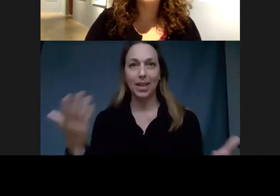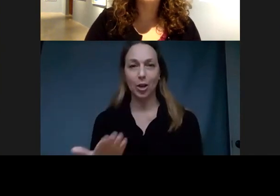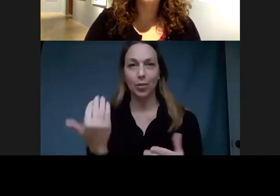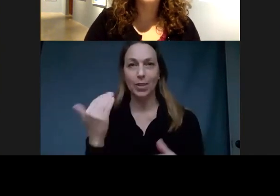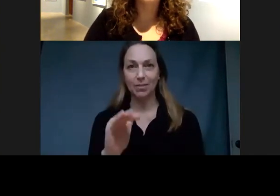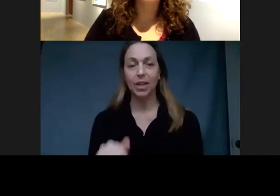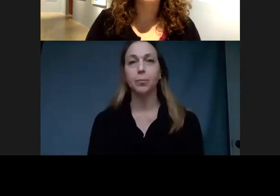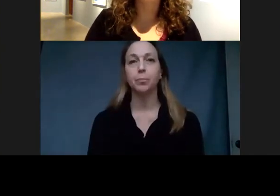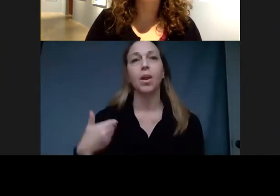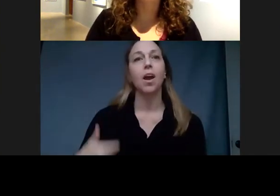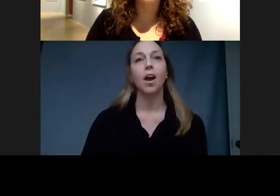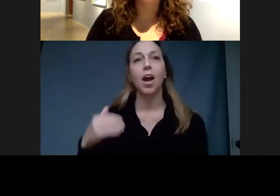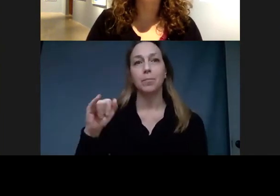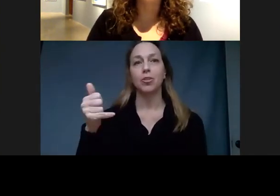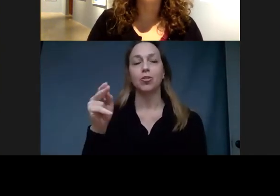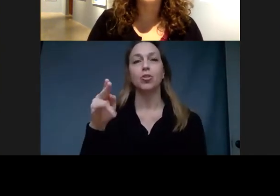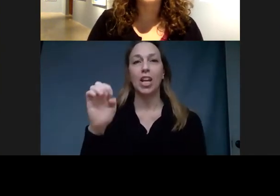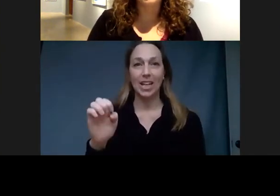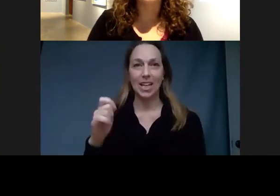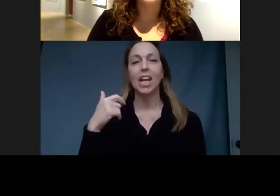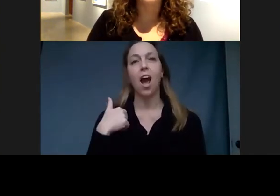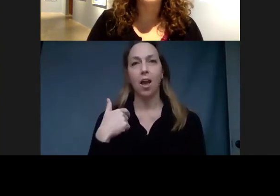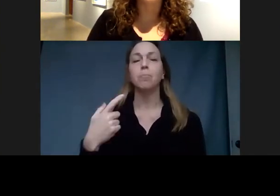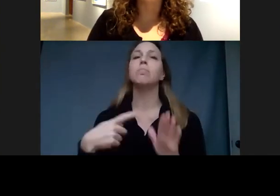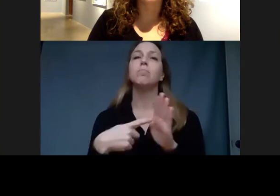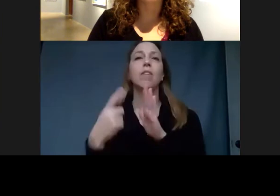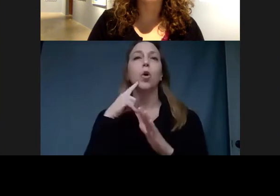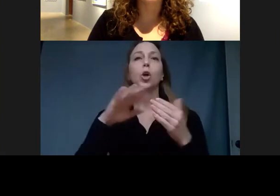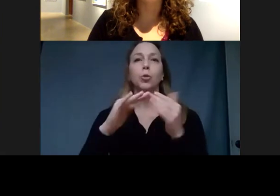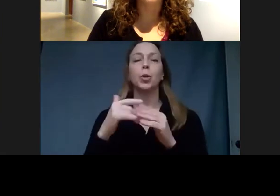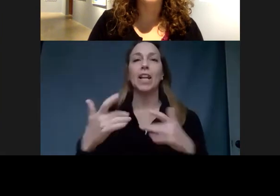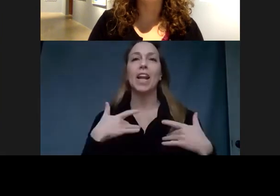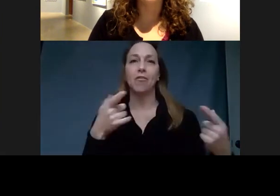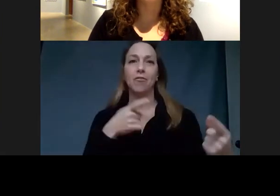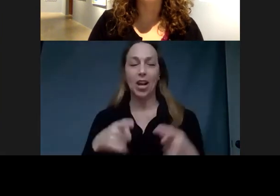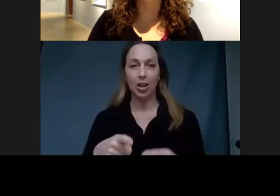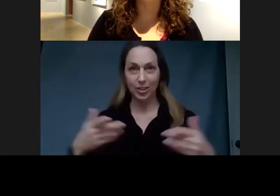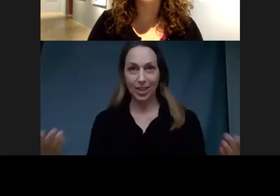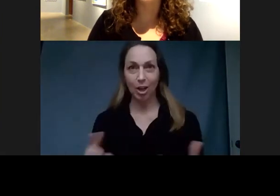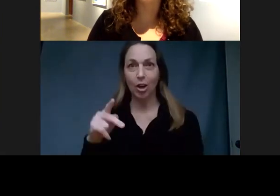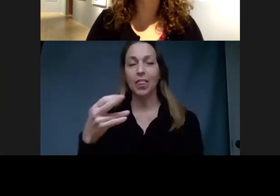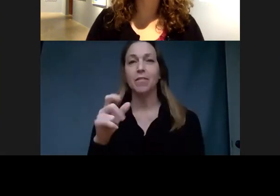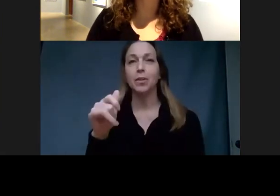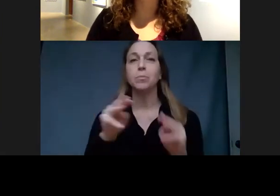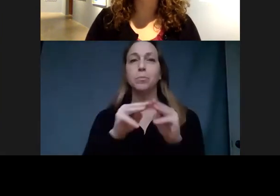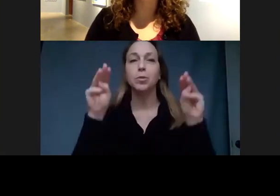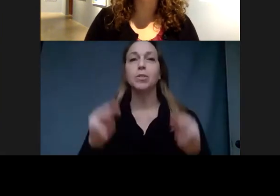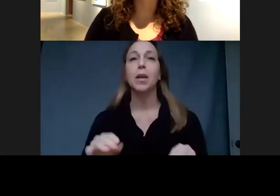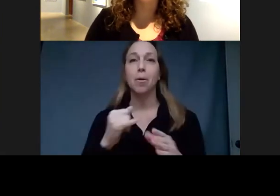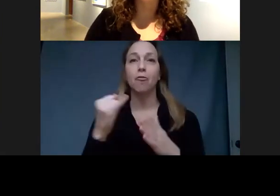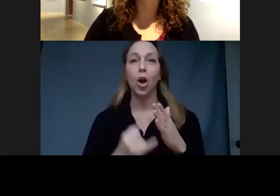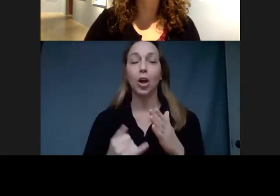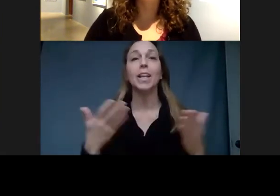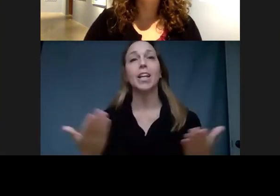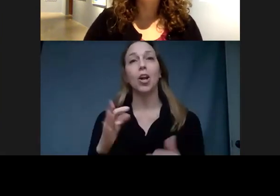Janie Krinas, Curator of Academic Affairs and Community Engagement here at the Phillips Museum of Art at Franklin and Marshall College in Lancaster,